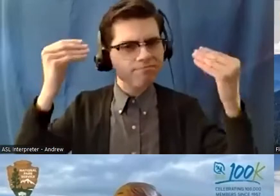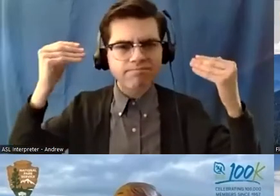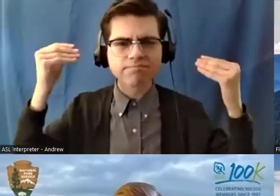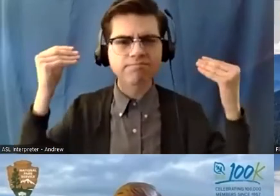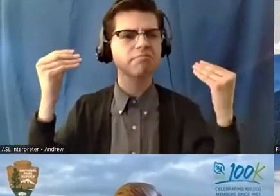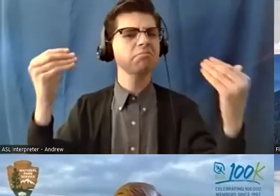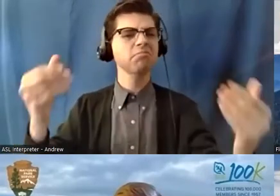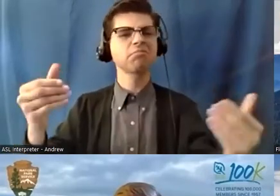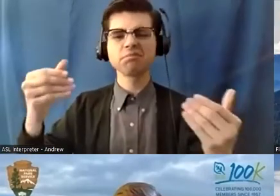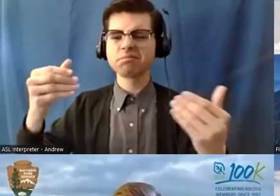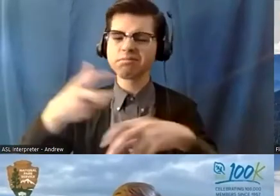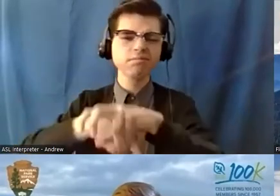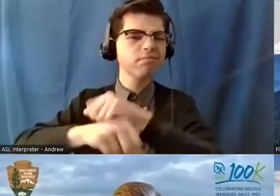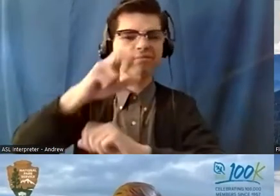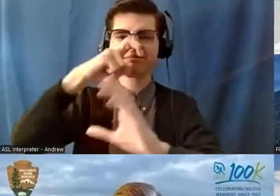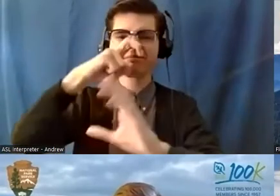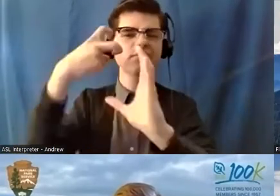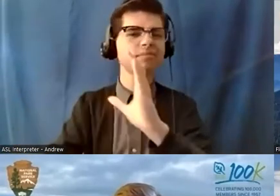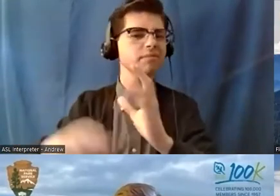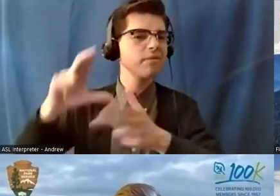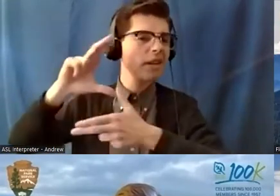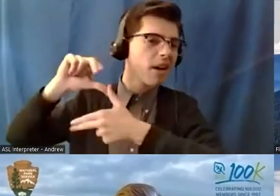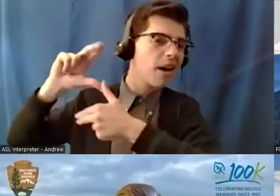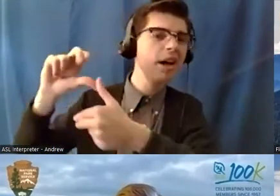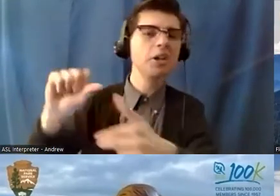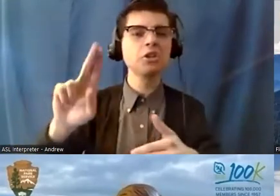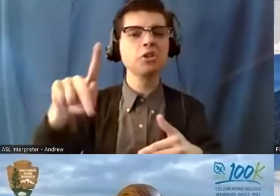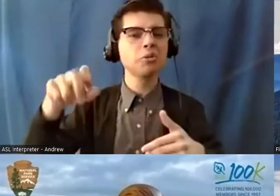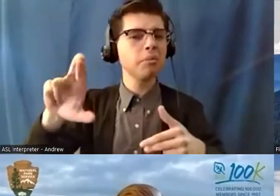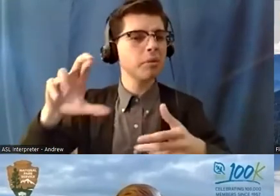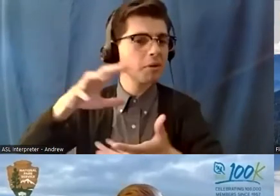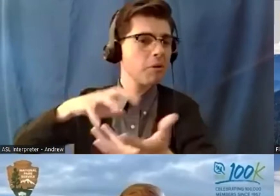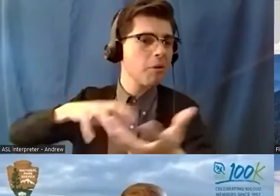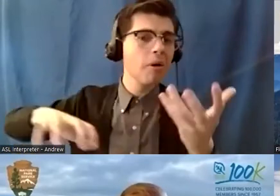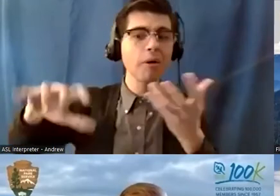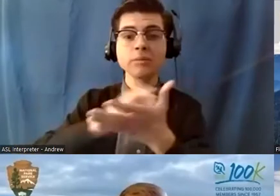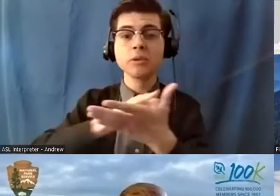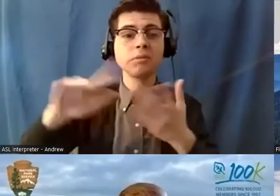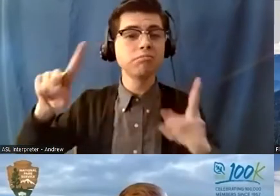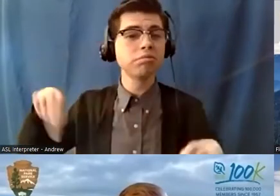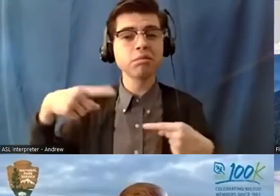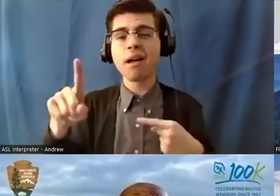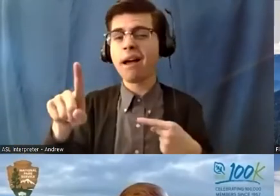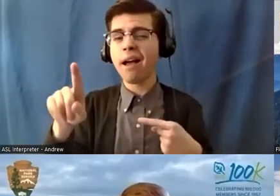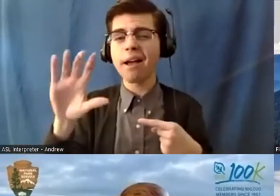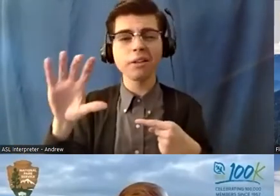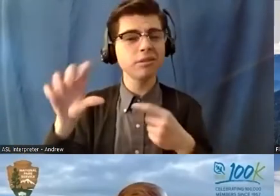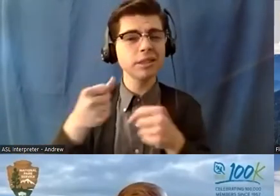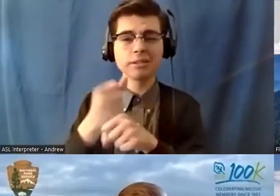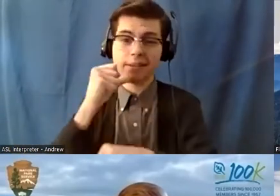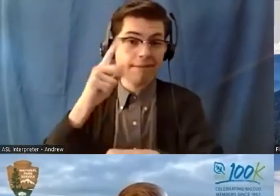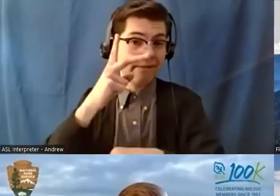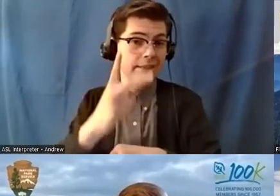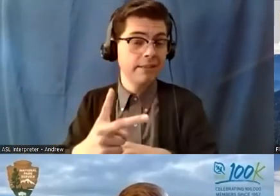that new york hadn't seen in a hundred years and i was one of many leagues for that as far as agreements is concerned